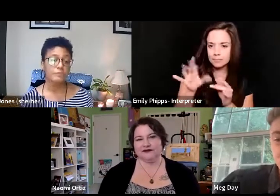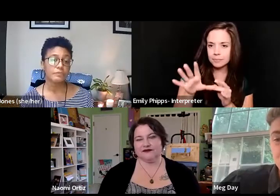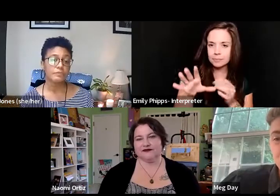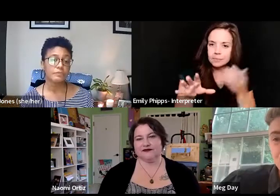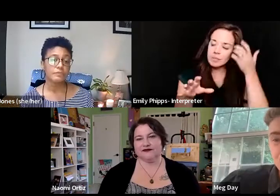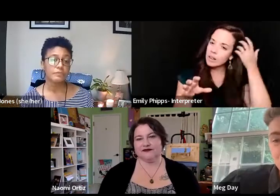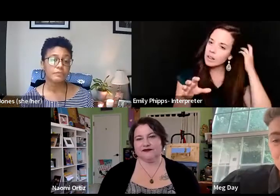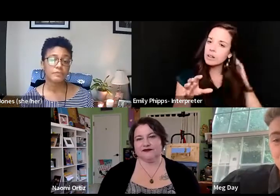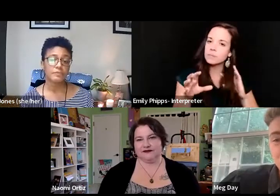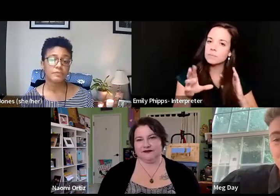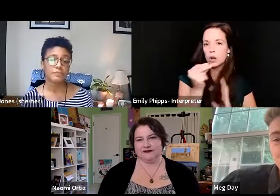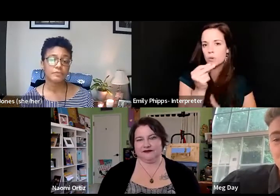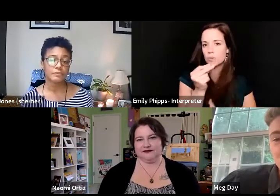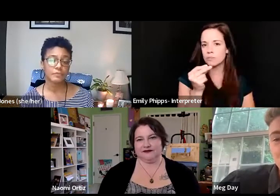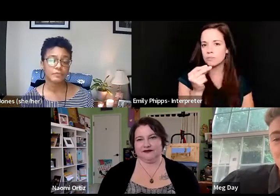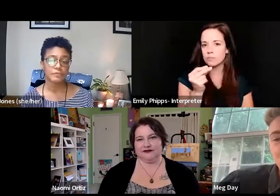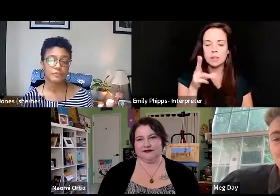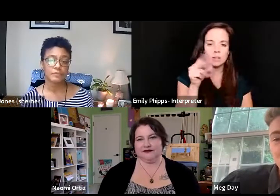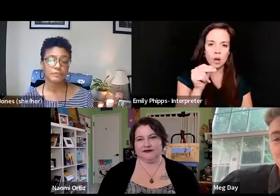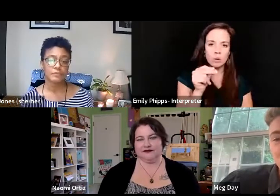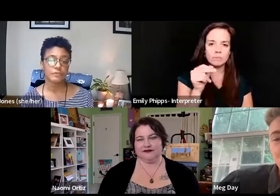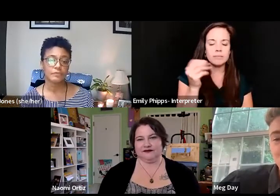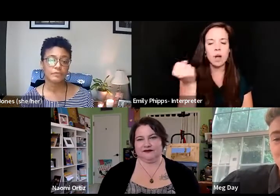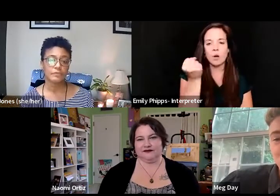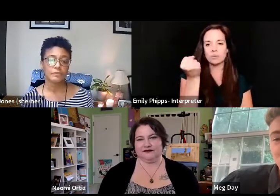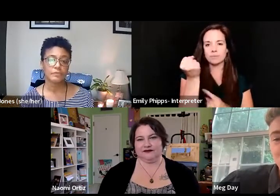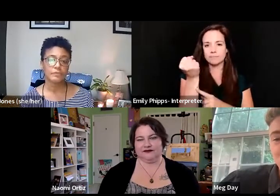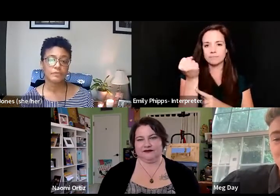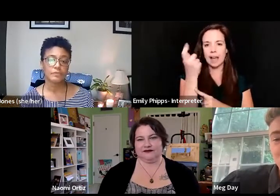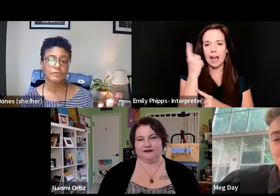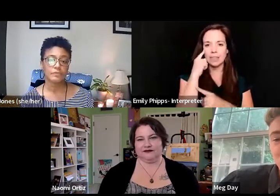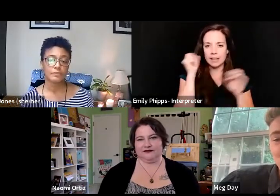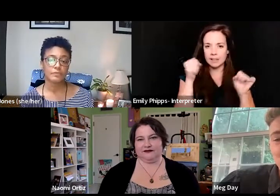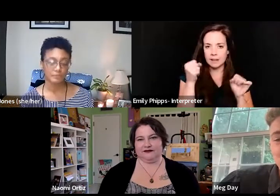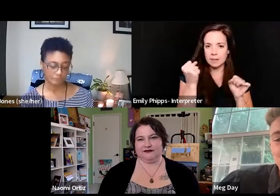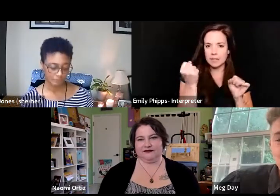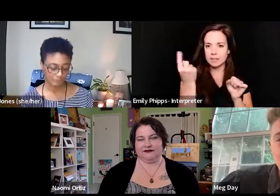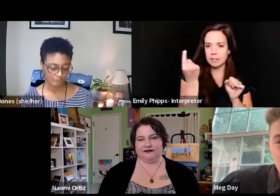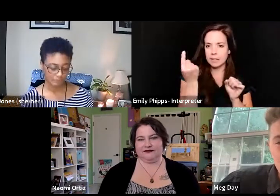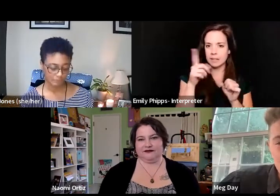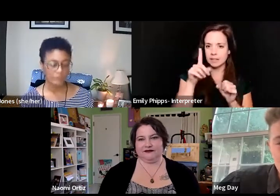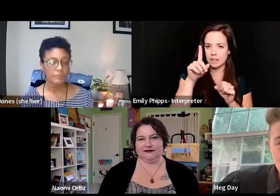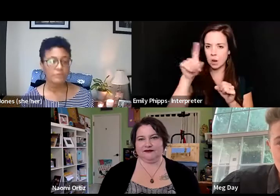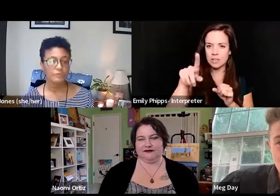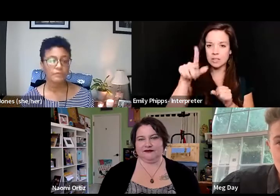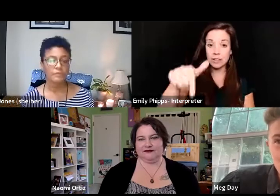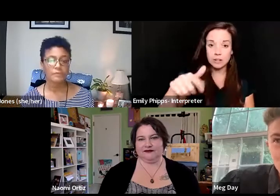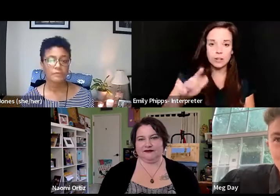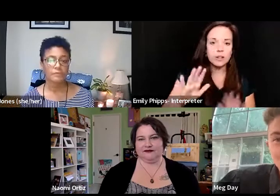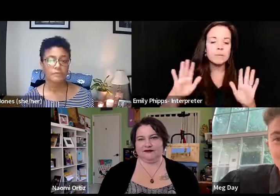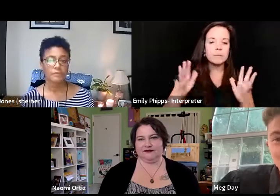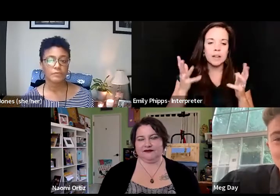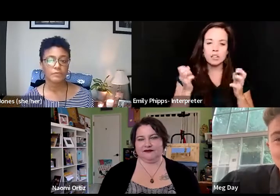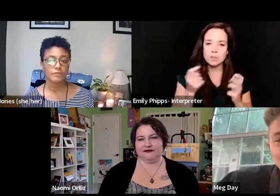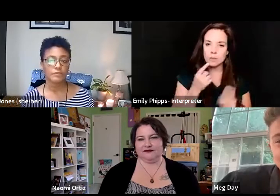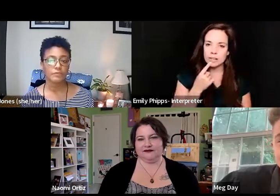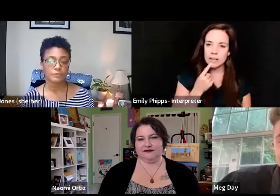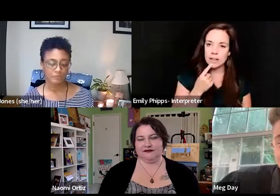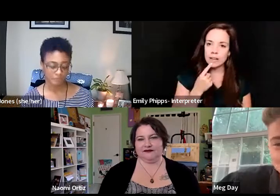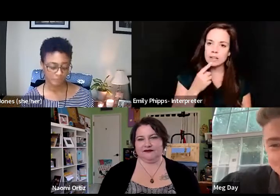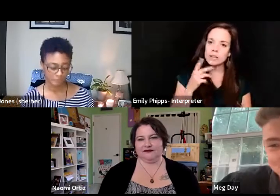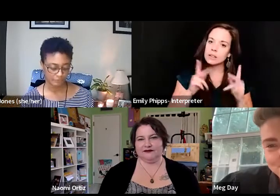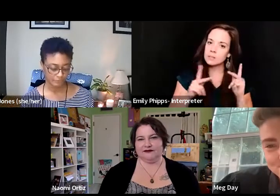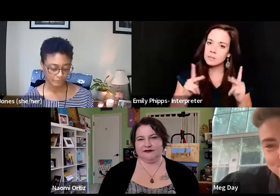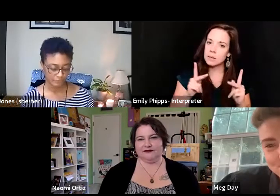like, well, no, you know what? I'll hold off because I think that could be something that speaks to a question that's later on. But I just want to say like, people